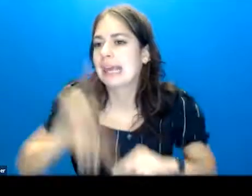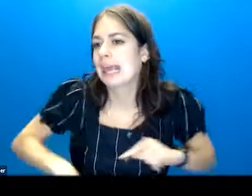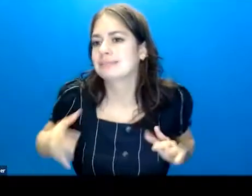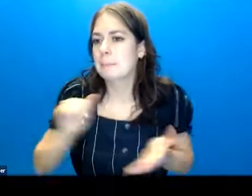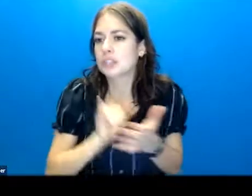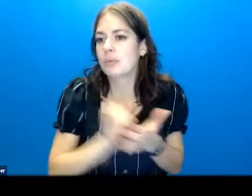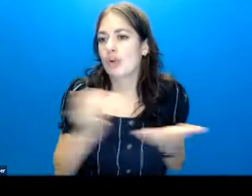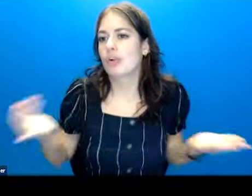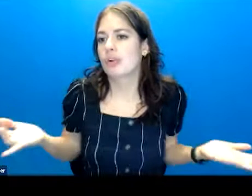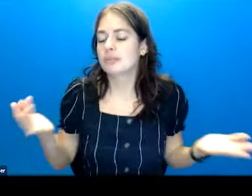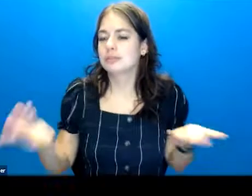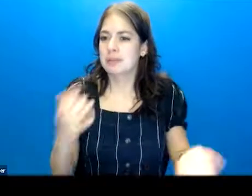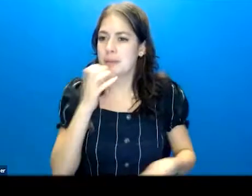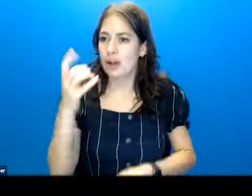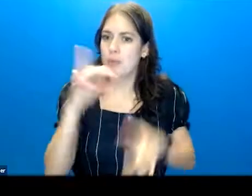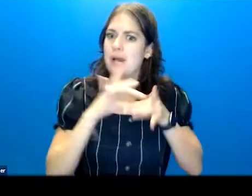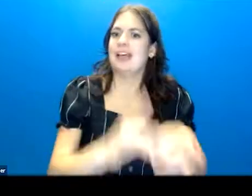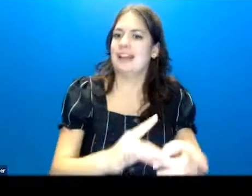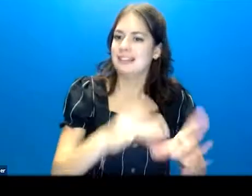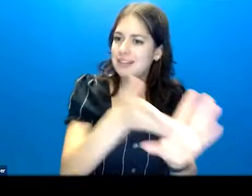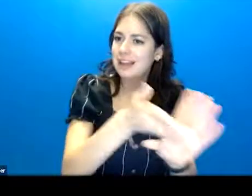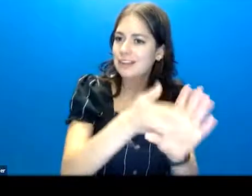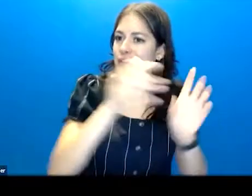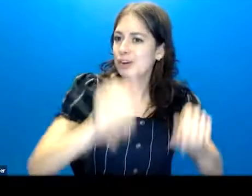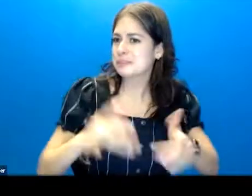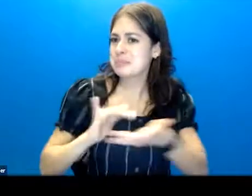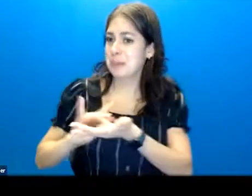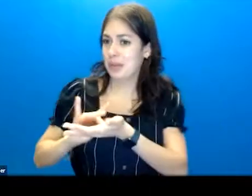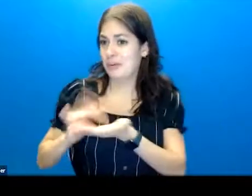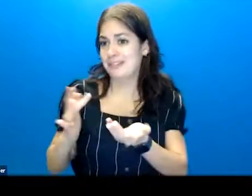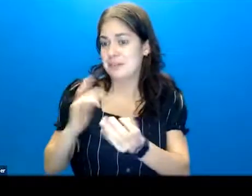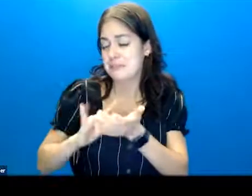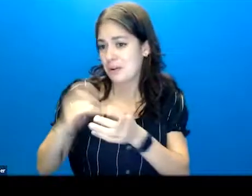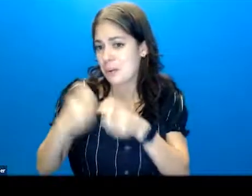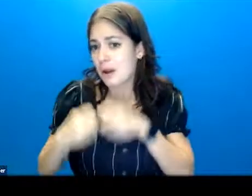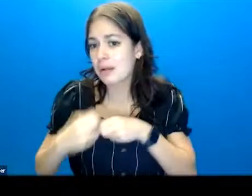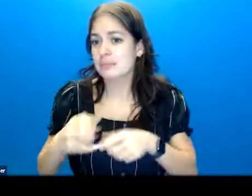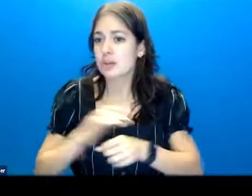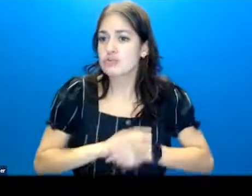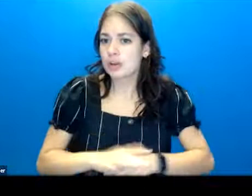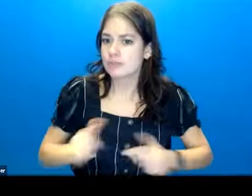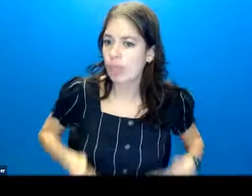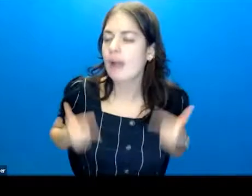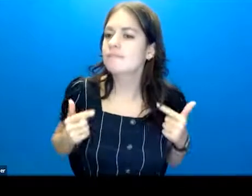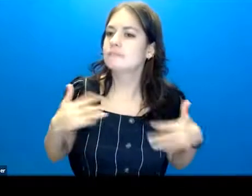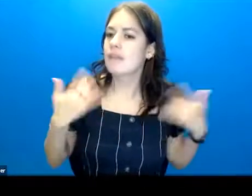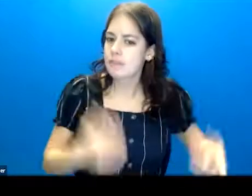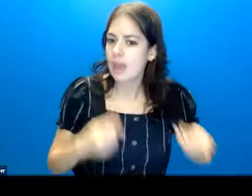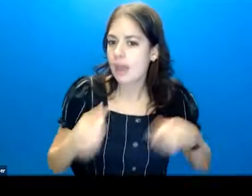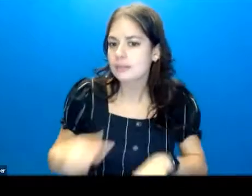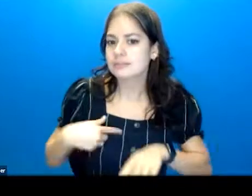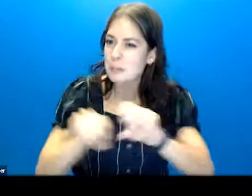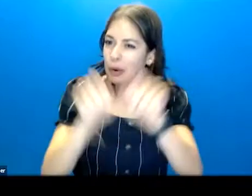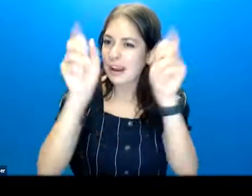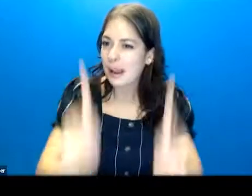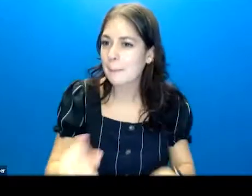right? So it might not be psychiatric, it could just be medical, a stressful life event, a breakup,